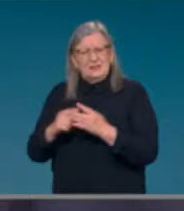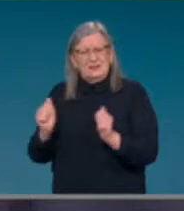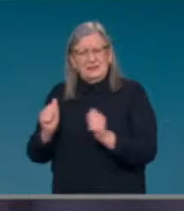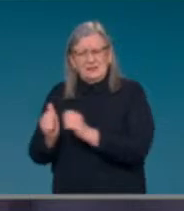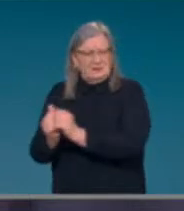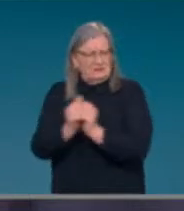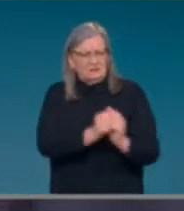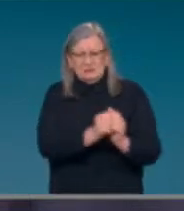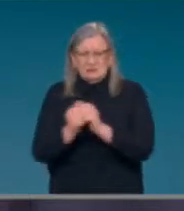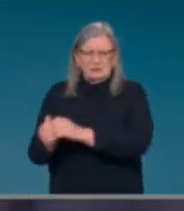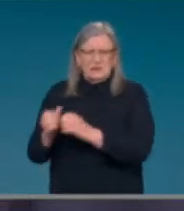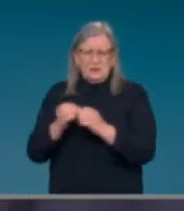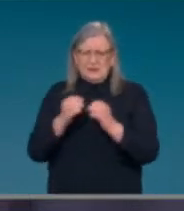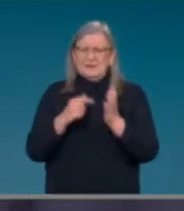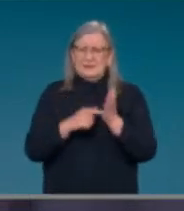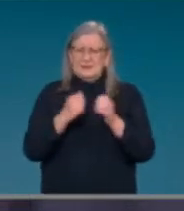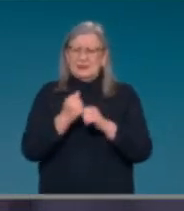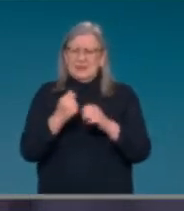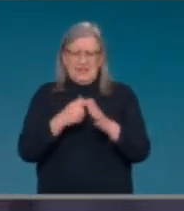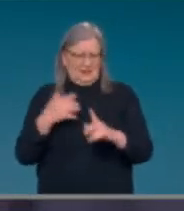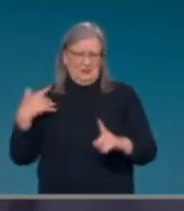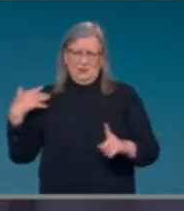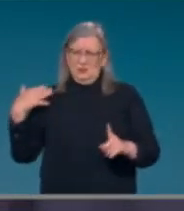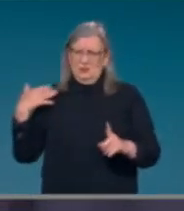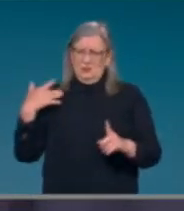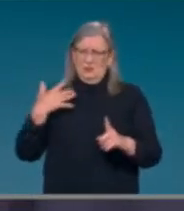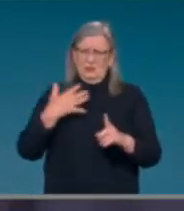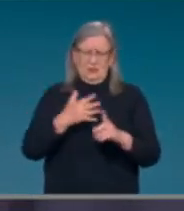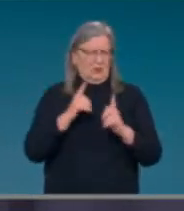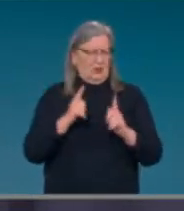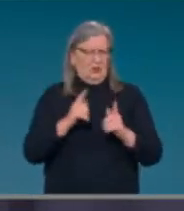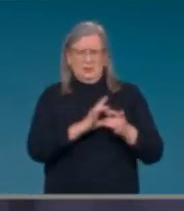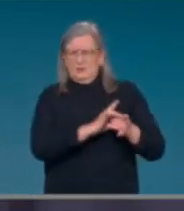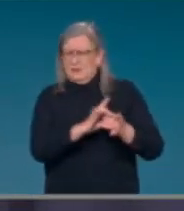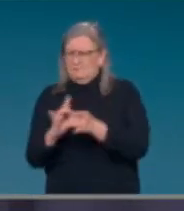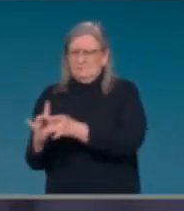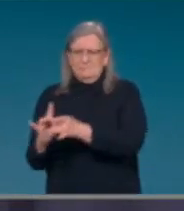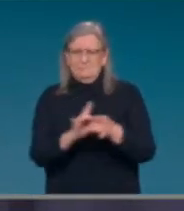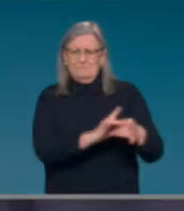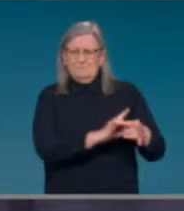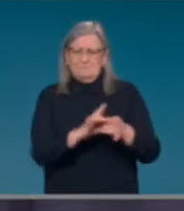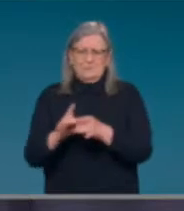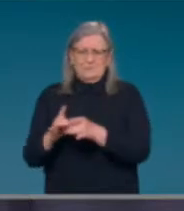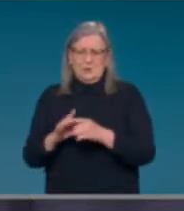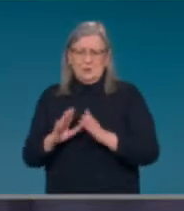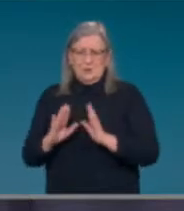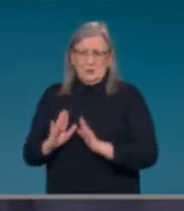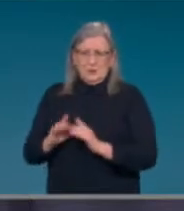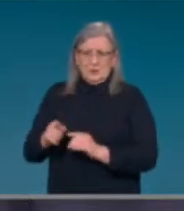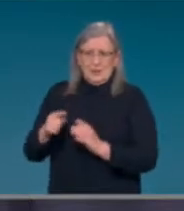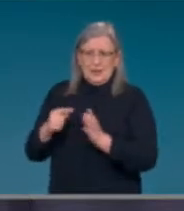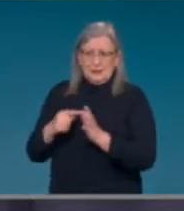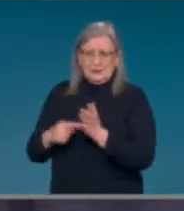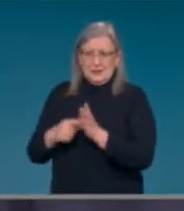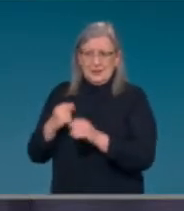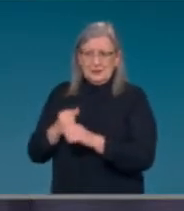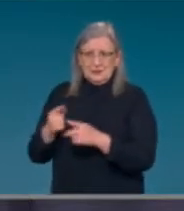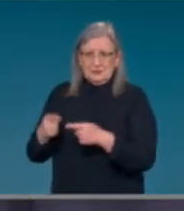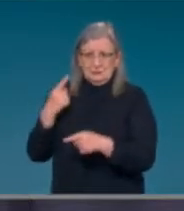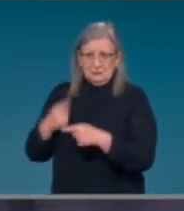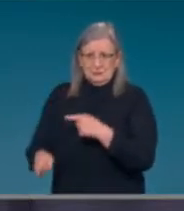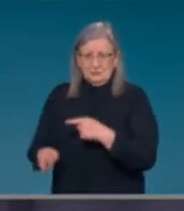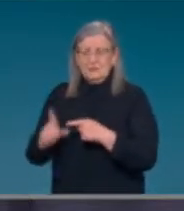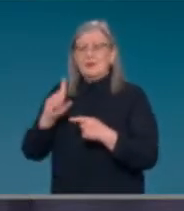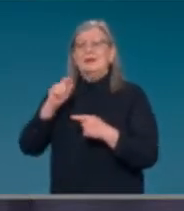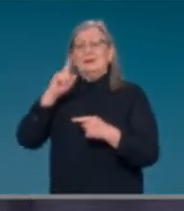you know, there's a lot of engagement there. So, subject to the ATAGI advice, we're ready to proceed. Israel has